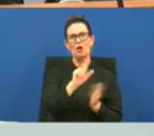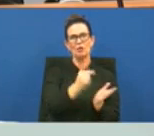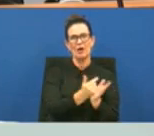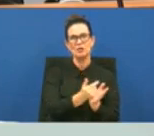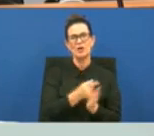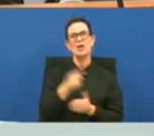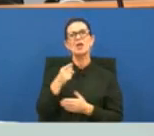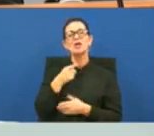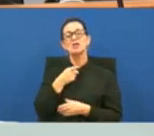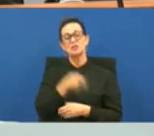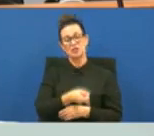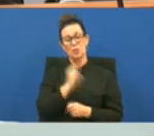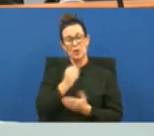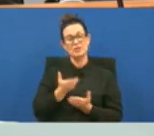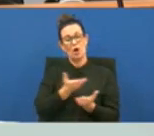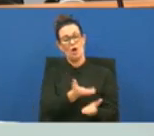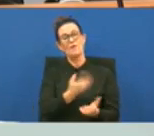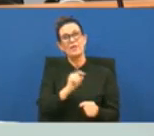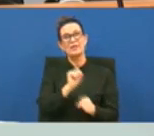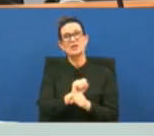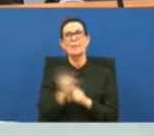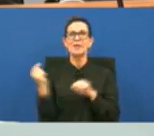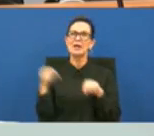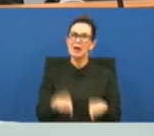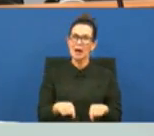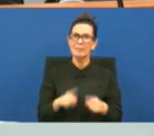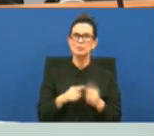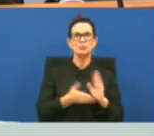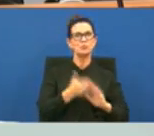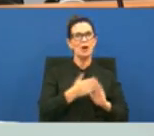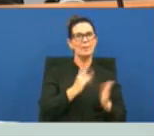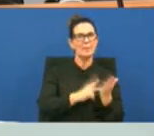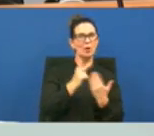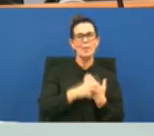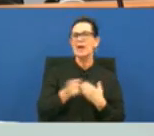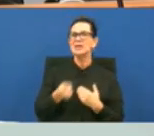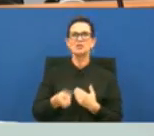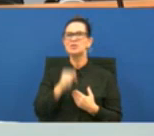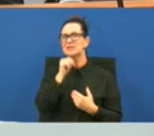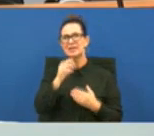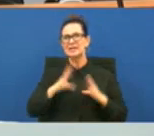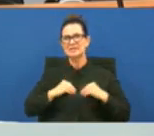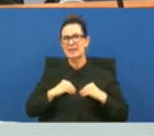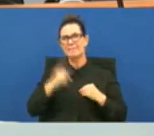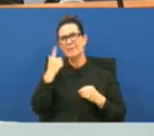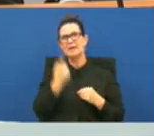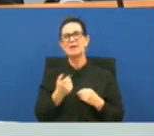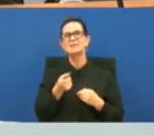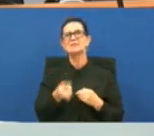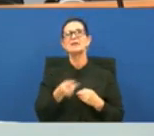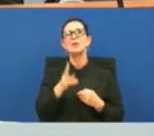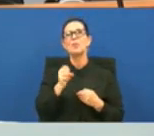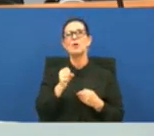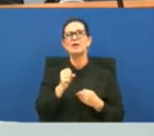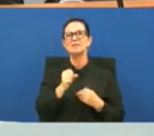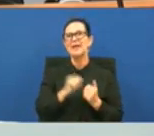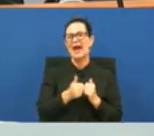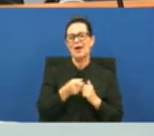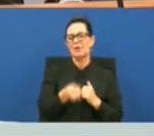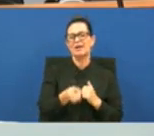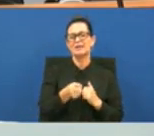to run the program she did not accept it because of the way this program it was set up